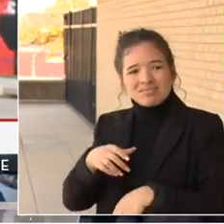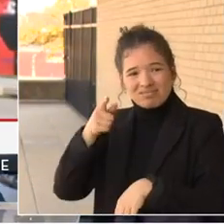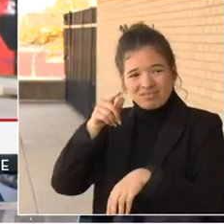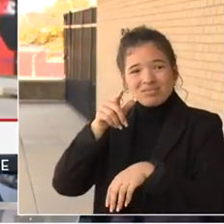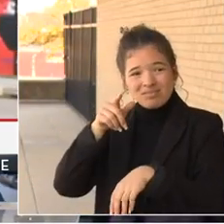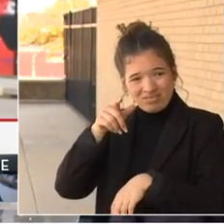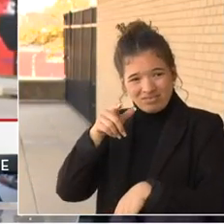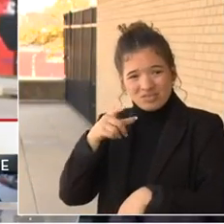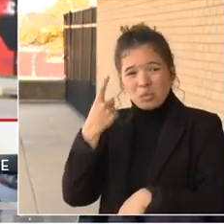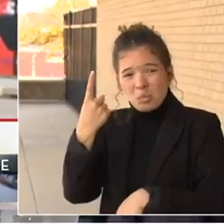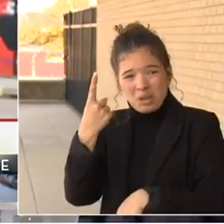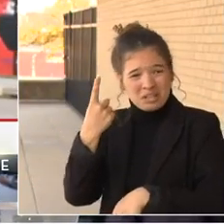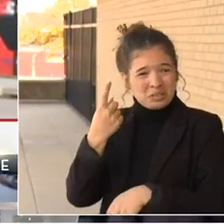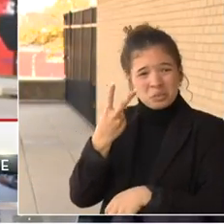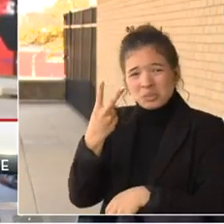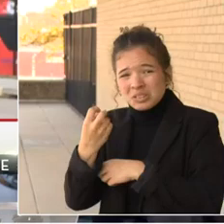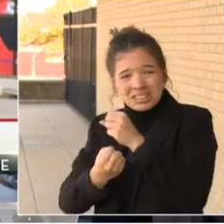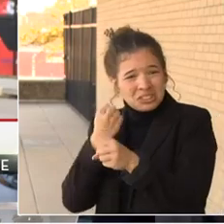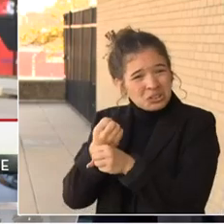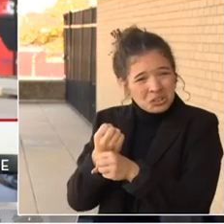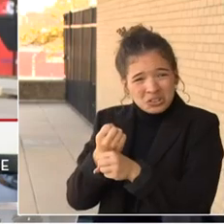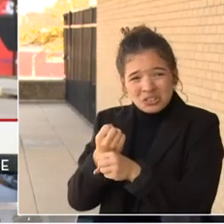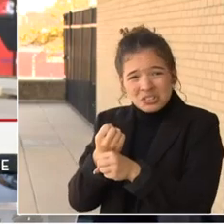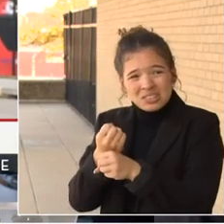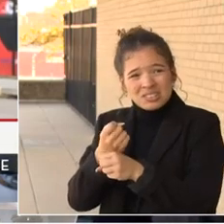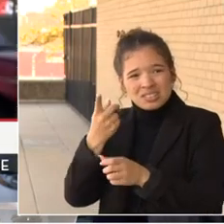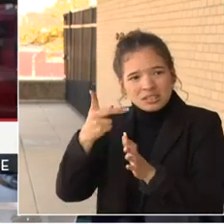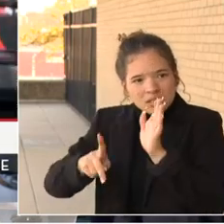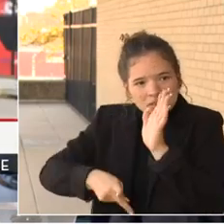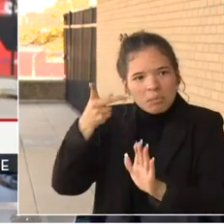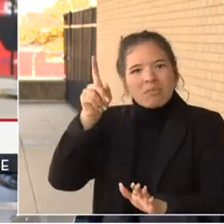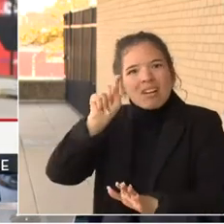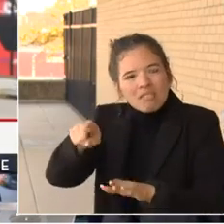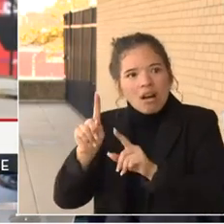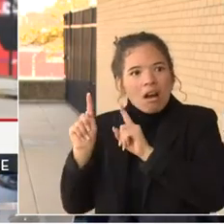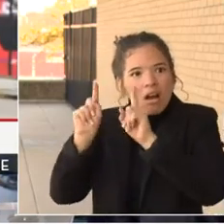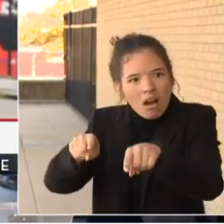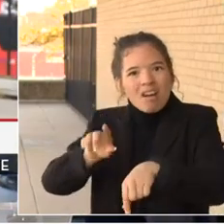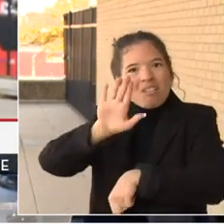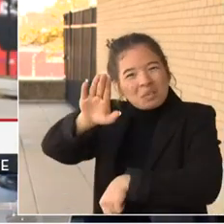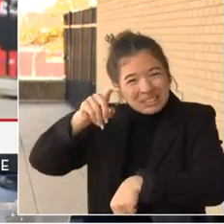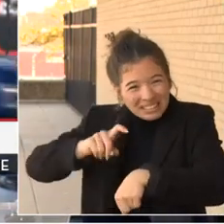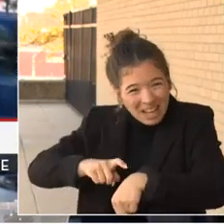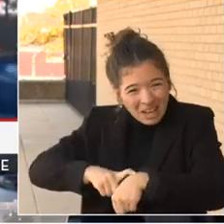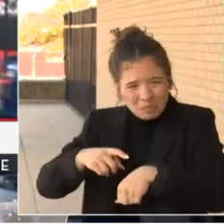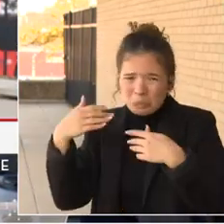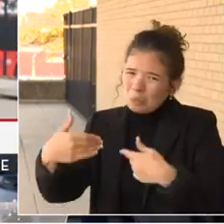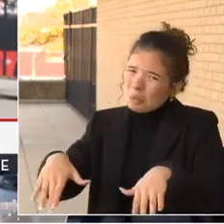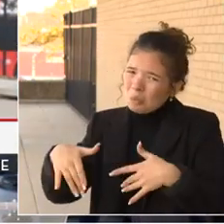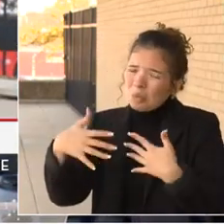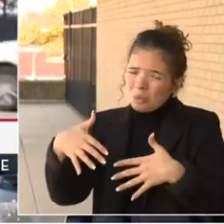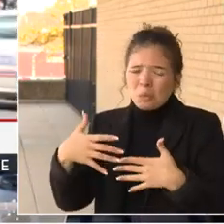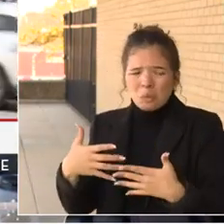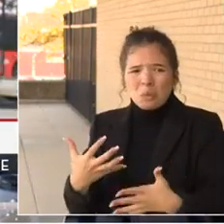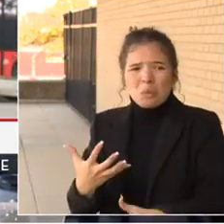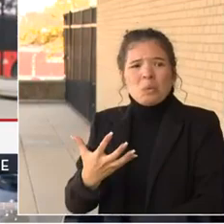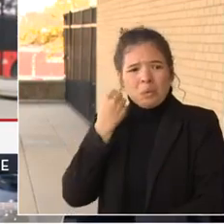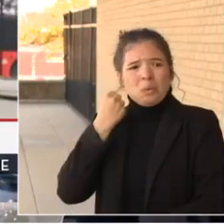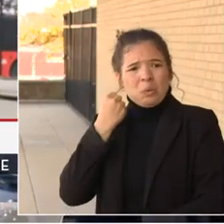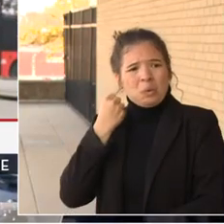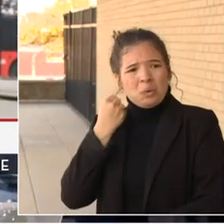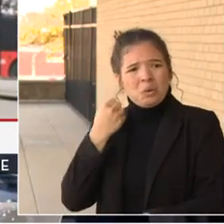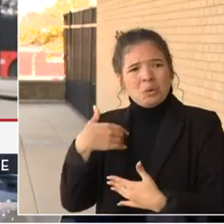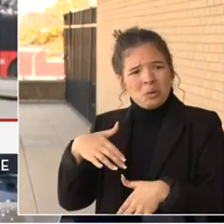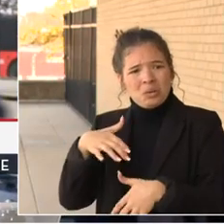four. So it could double the demand on our residents as well. So I think that there's some work for us to do between first